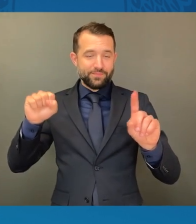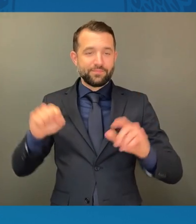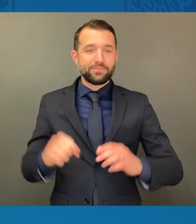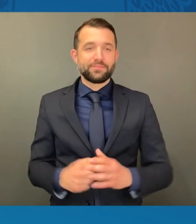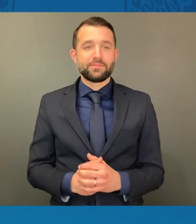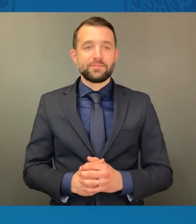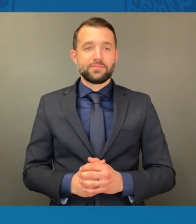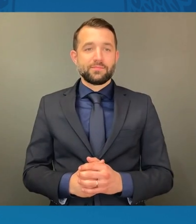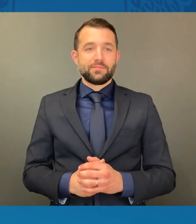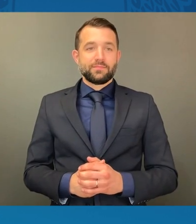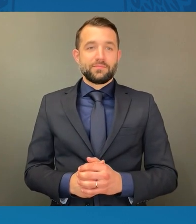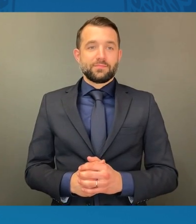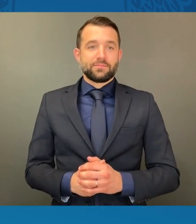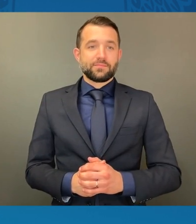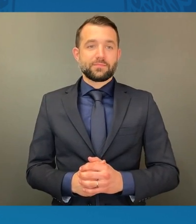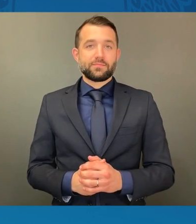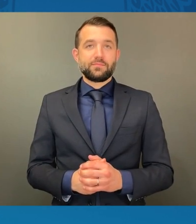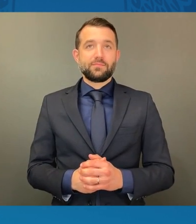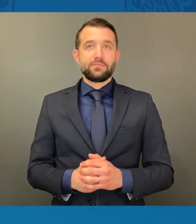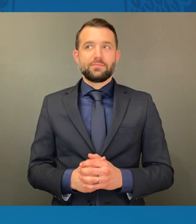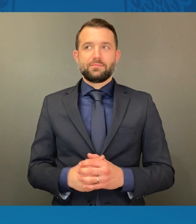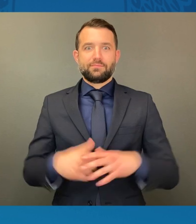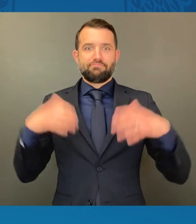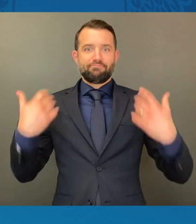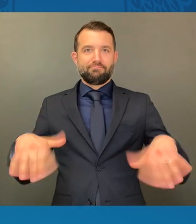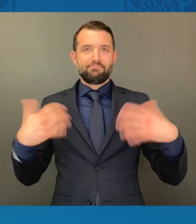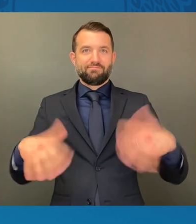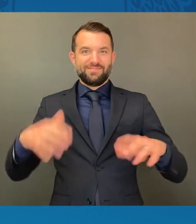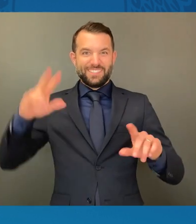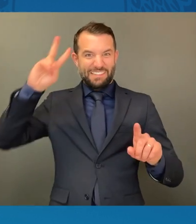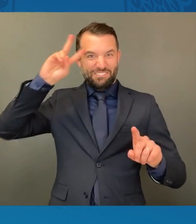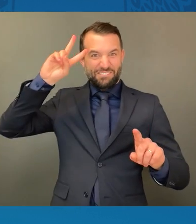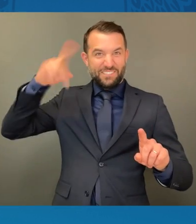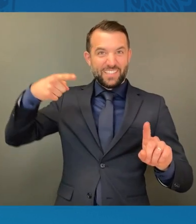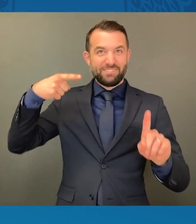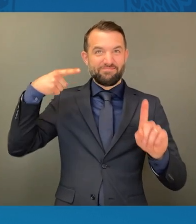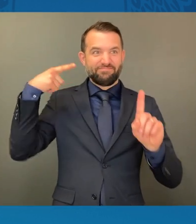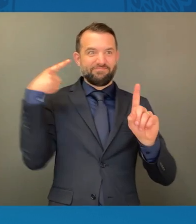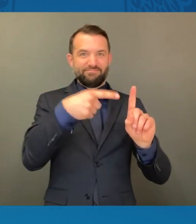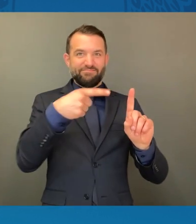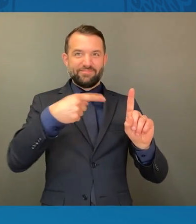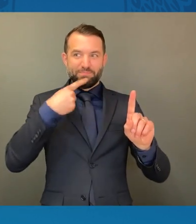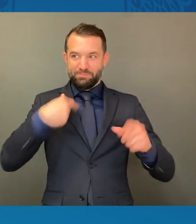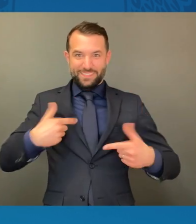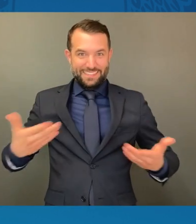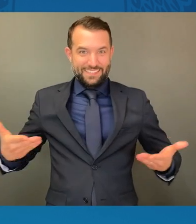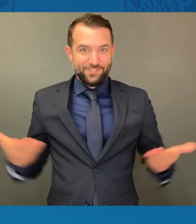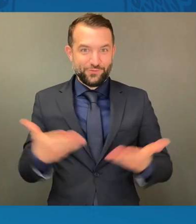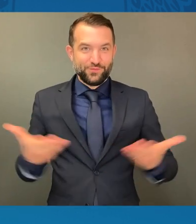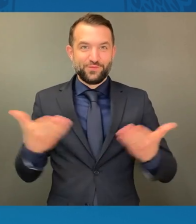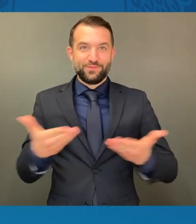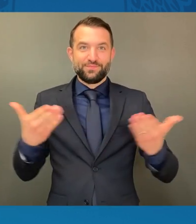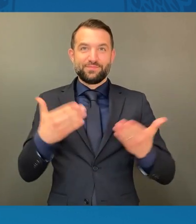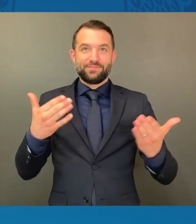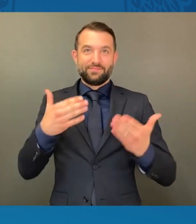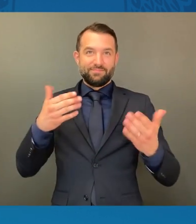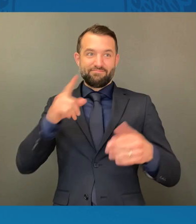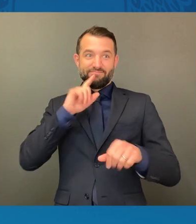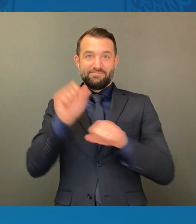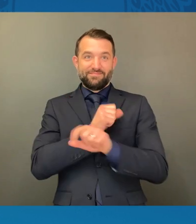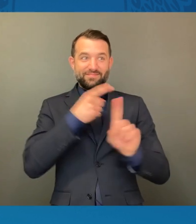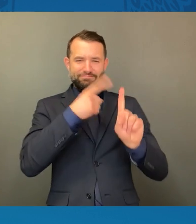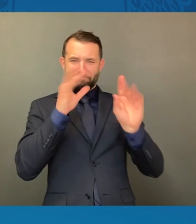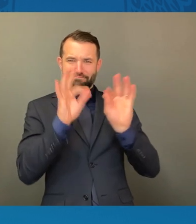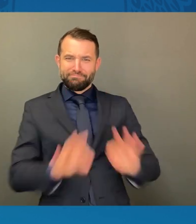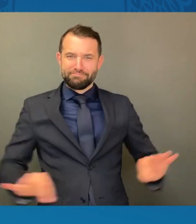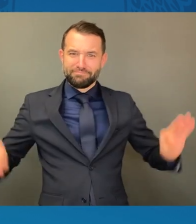It speaks volumes to have the Vice President of the United States in Selma on this historic occasion as we commemorate and celebrate